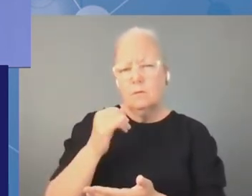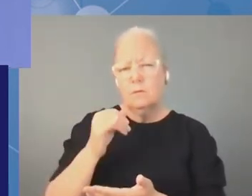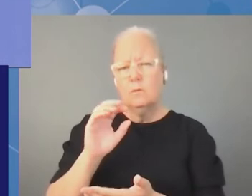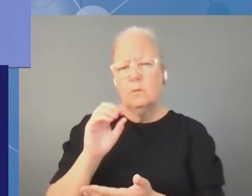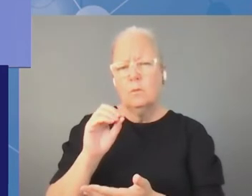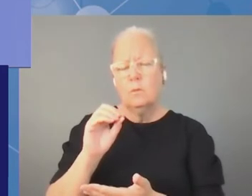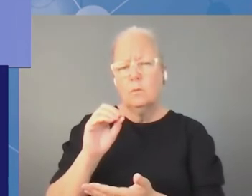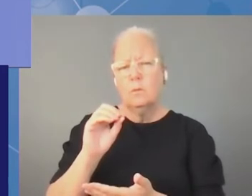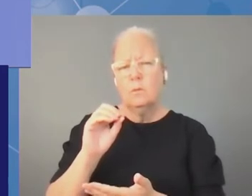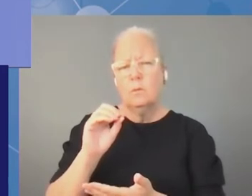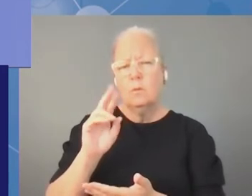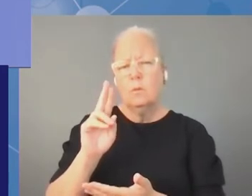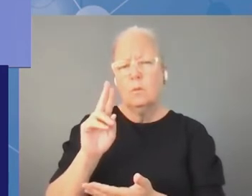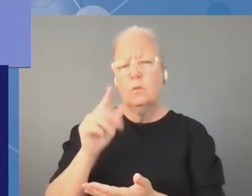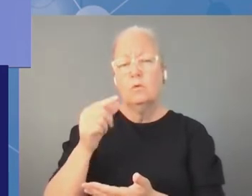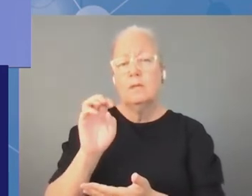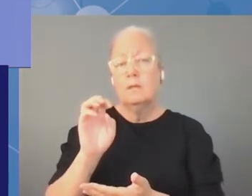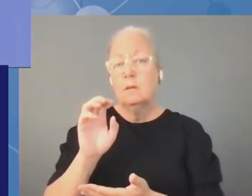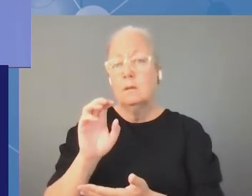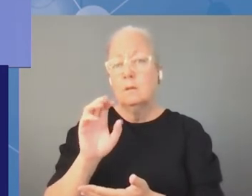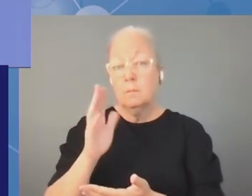to the, okay, Jorge, please.